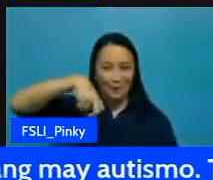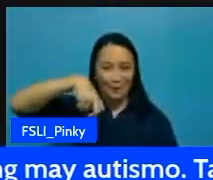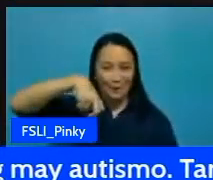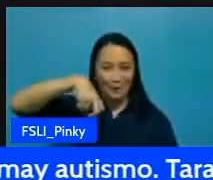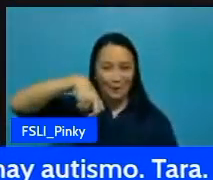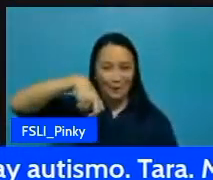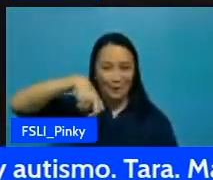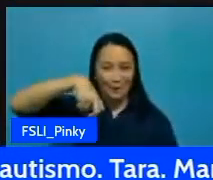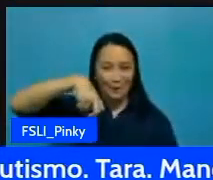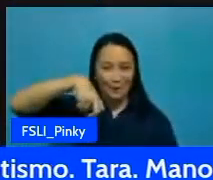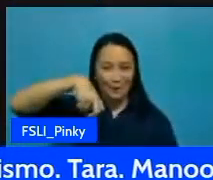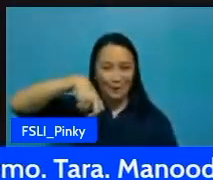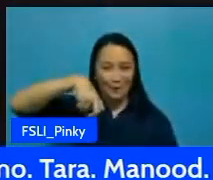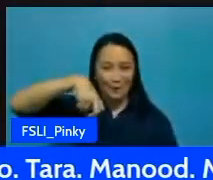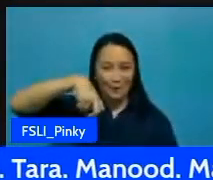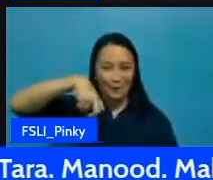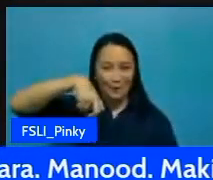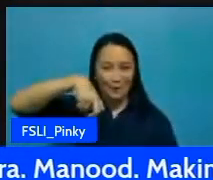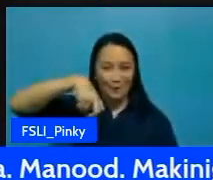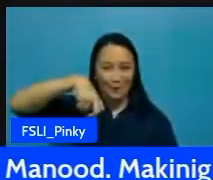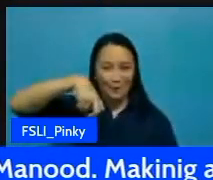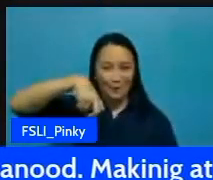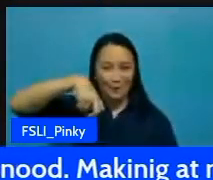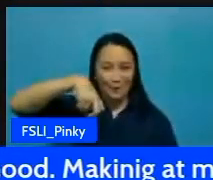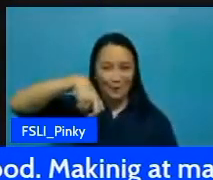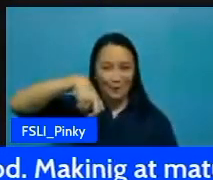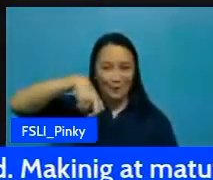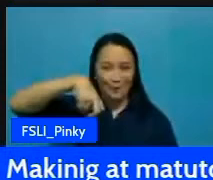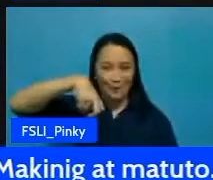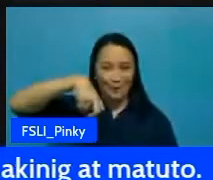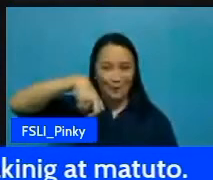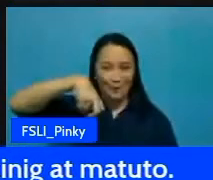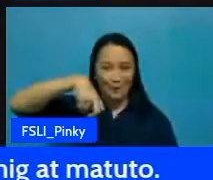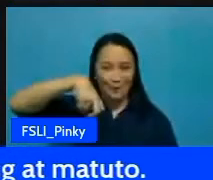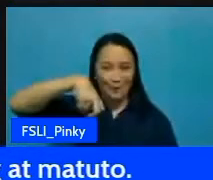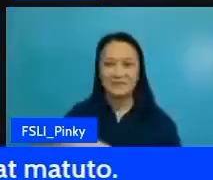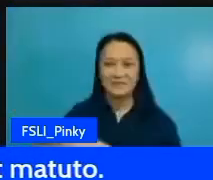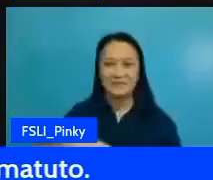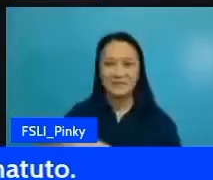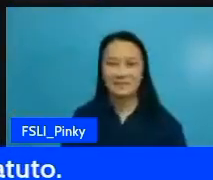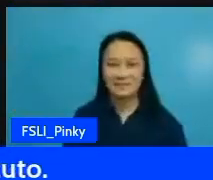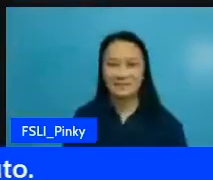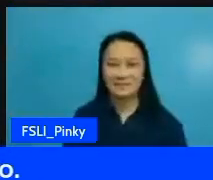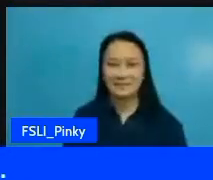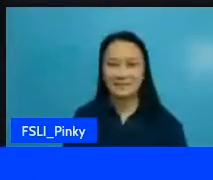i'll show you